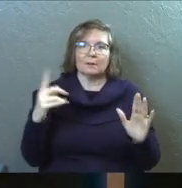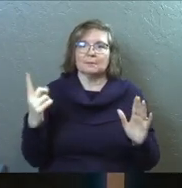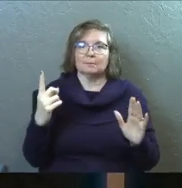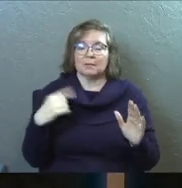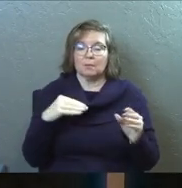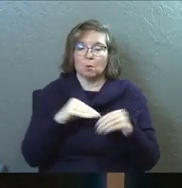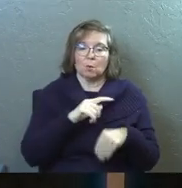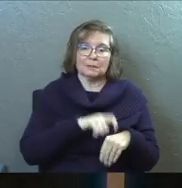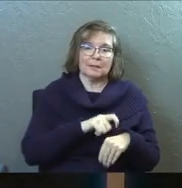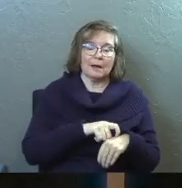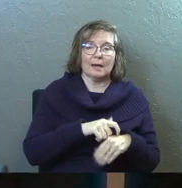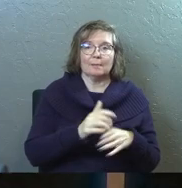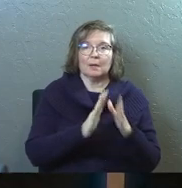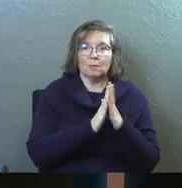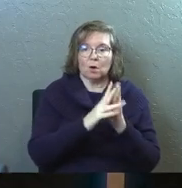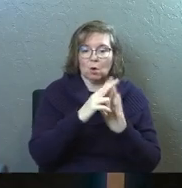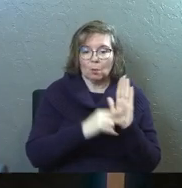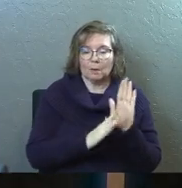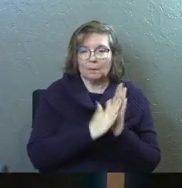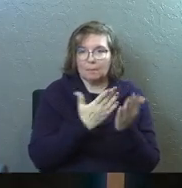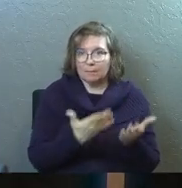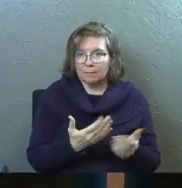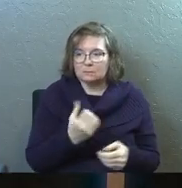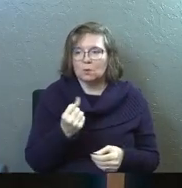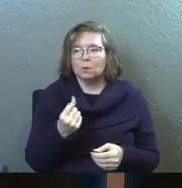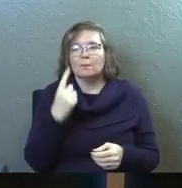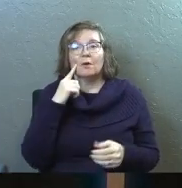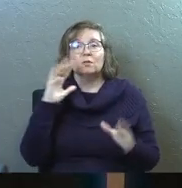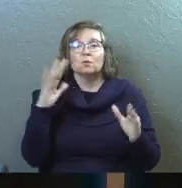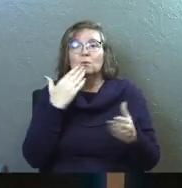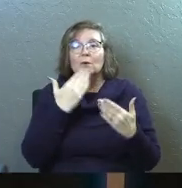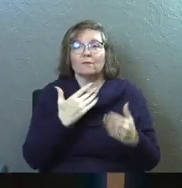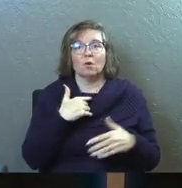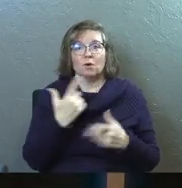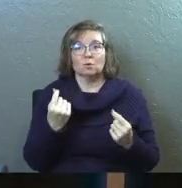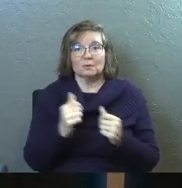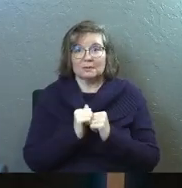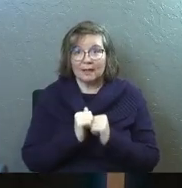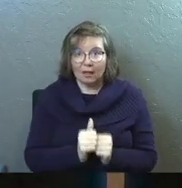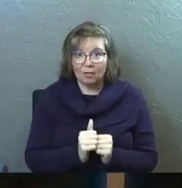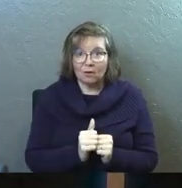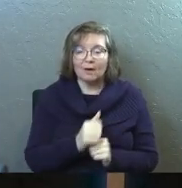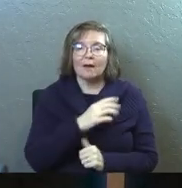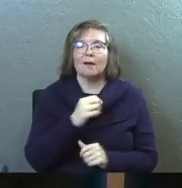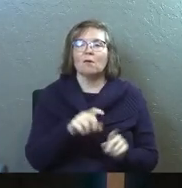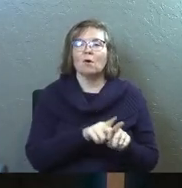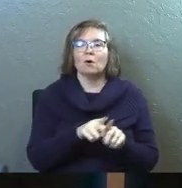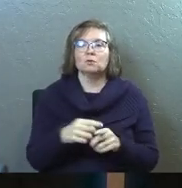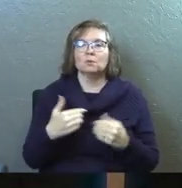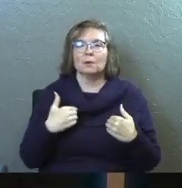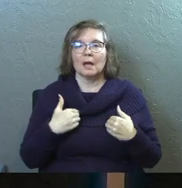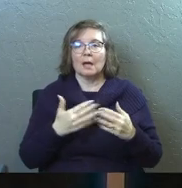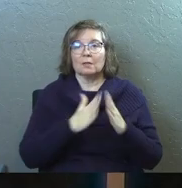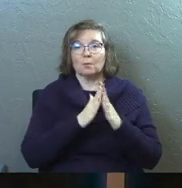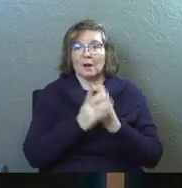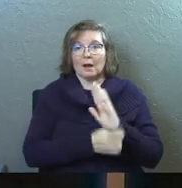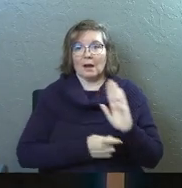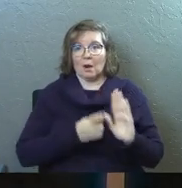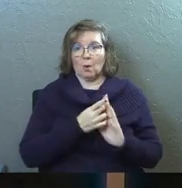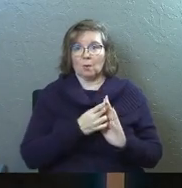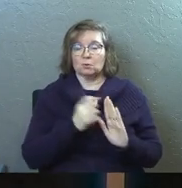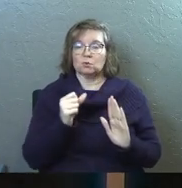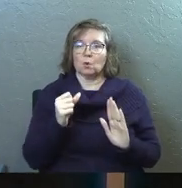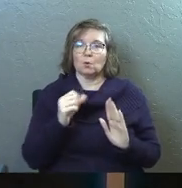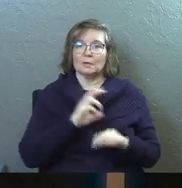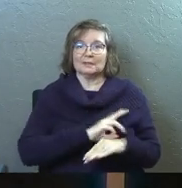spend more time in prayer, more time reading God's word. But so grateful that we all got to do that together. And also, we had the prayer hours.